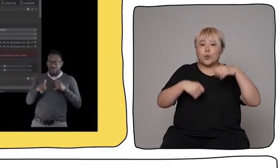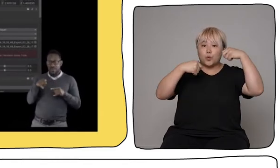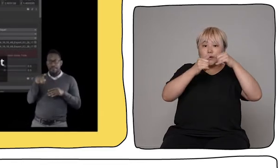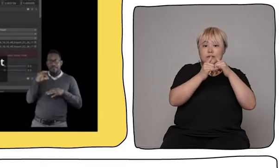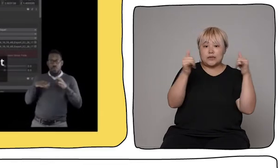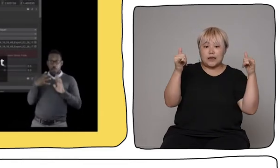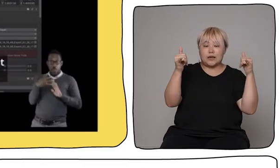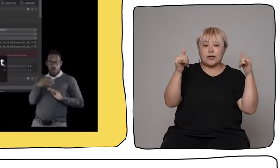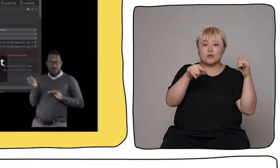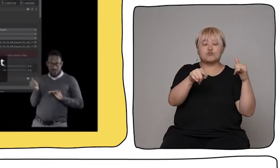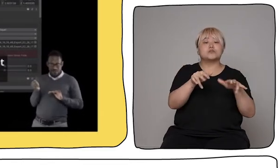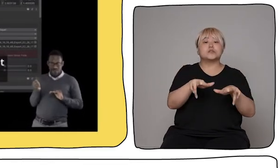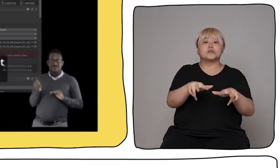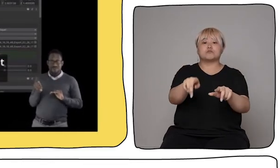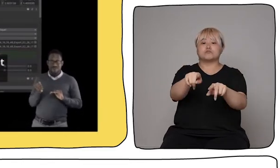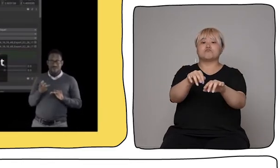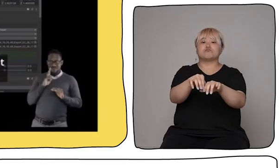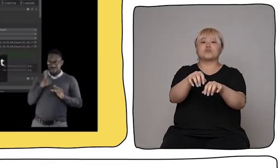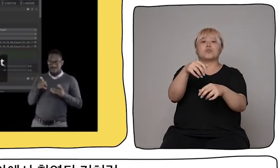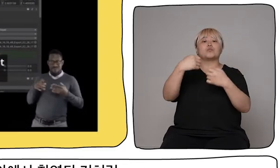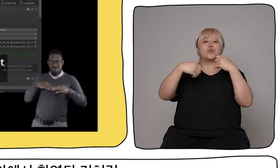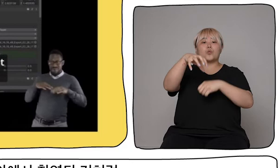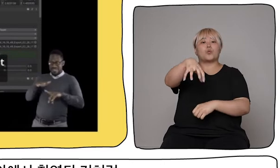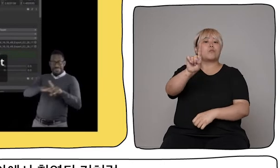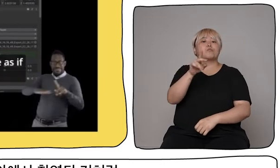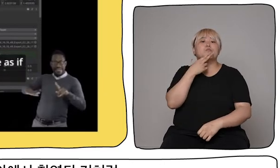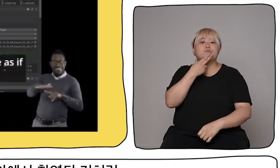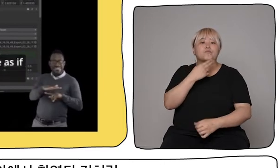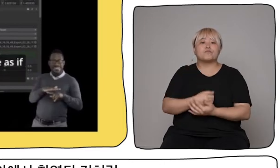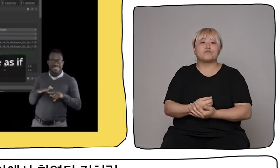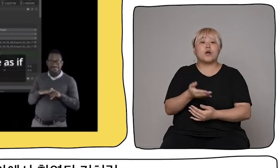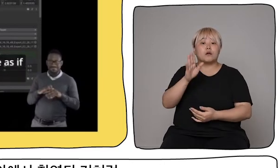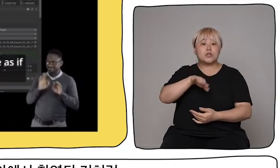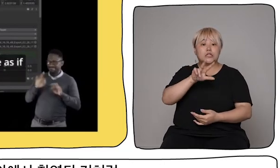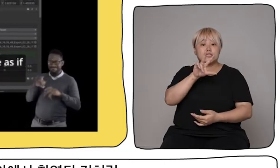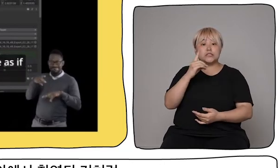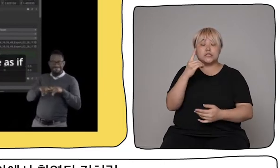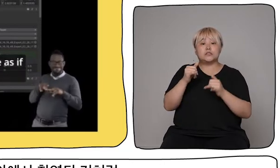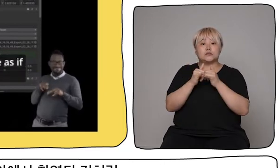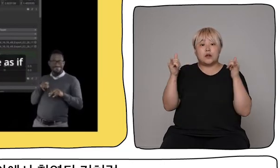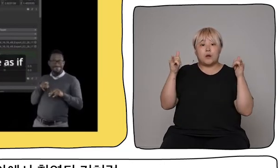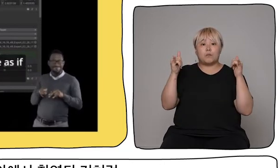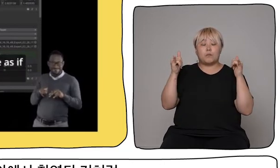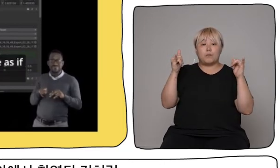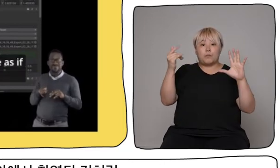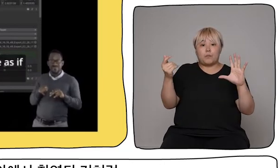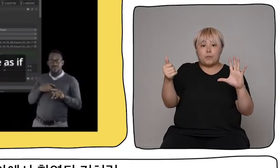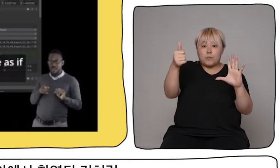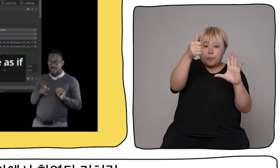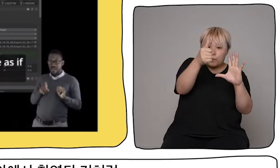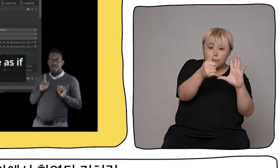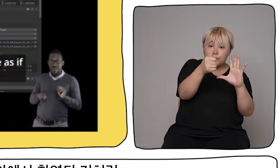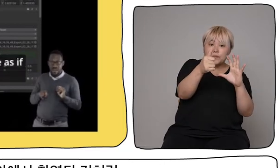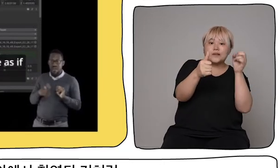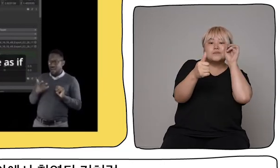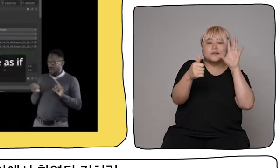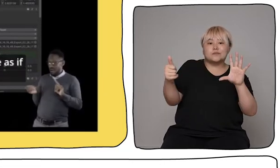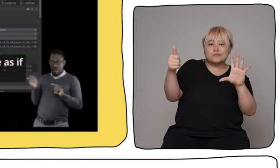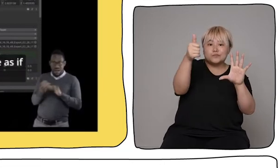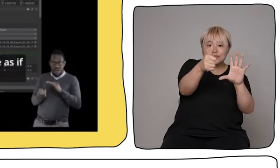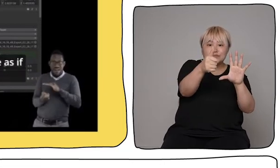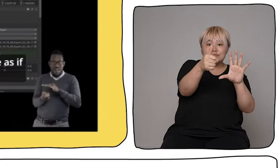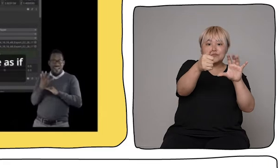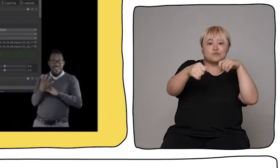space without anyone sitting in it but if we click to the right here then the 3D performers can appear in the performance space as if they were recorded in it all along.